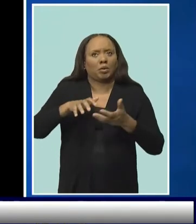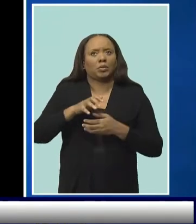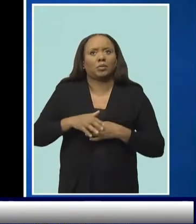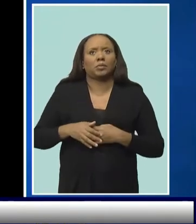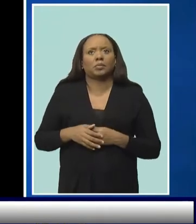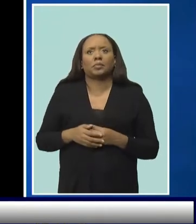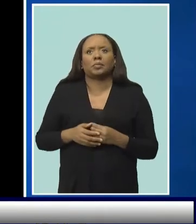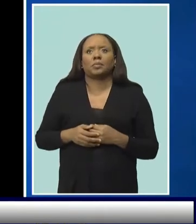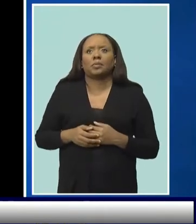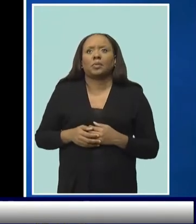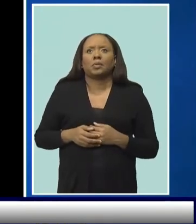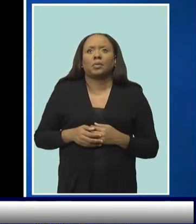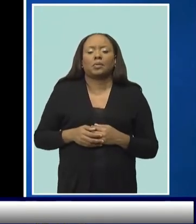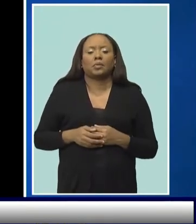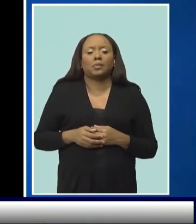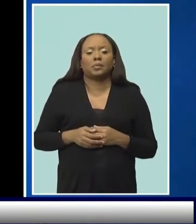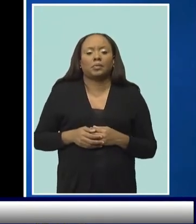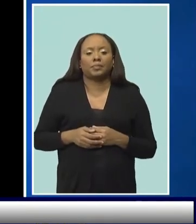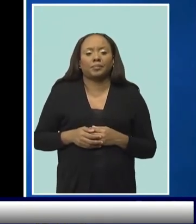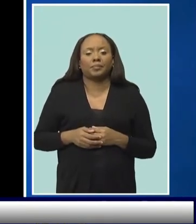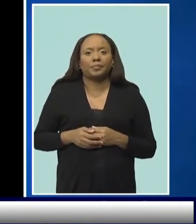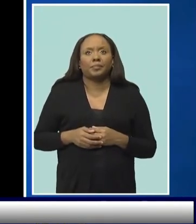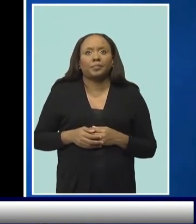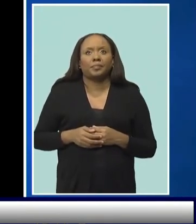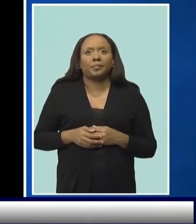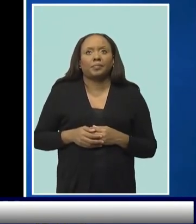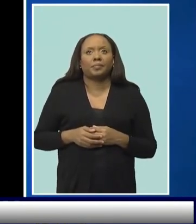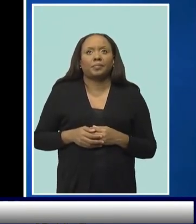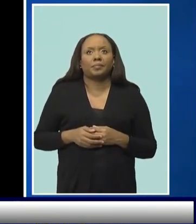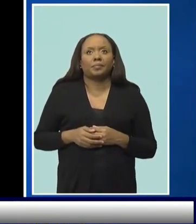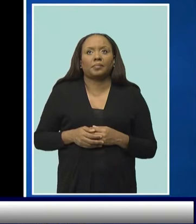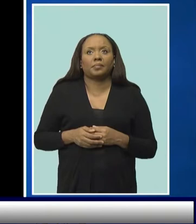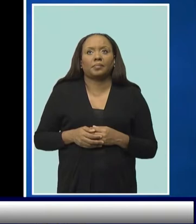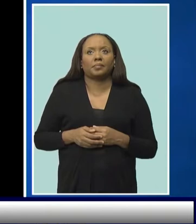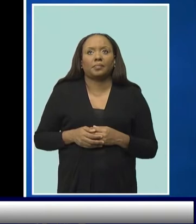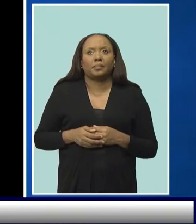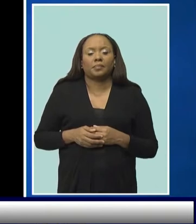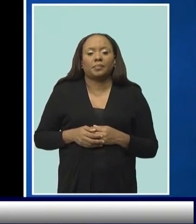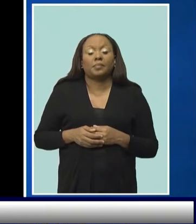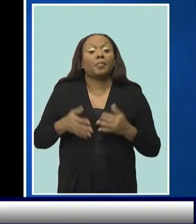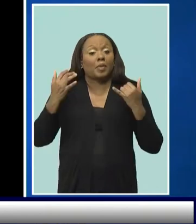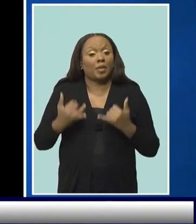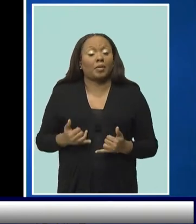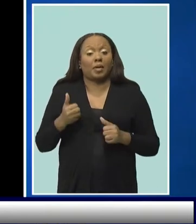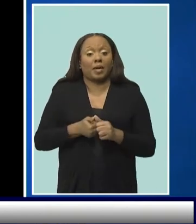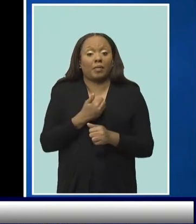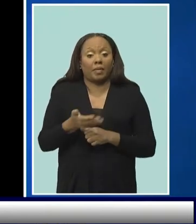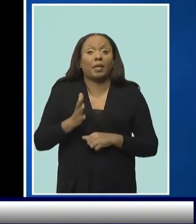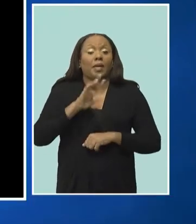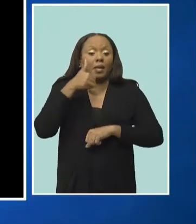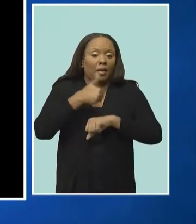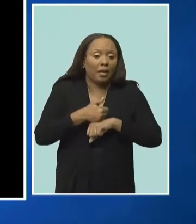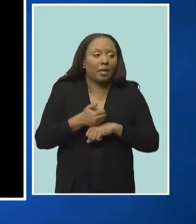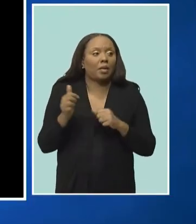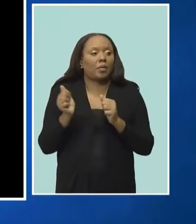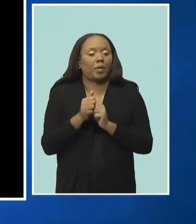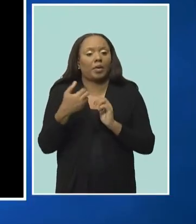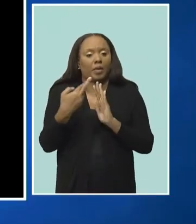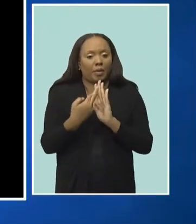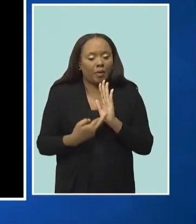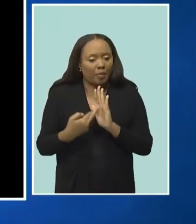So, now that the requisite mechanisms are in place in terms of the regulations,